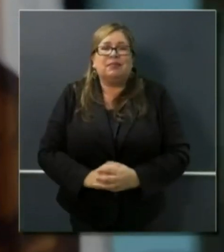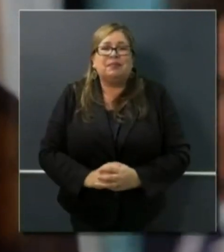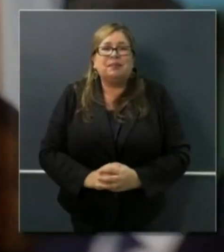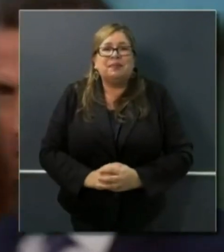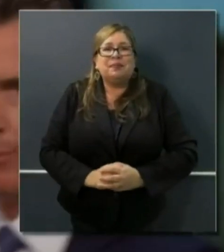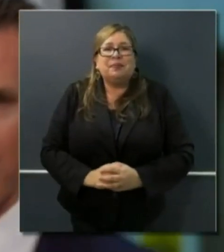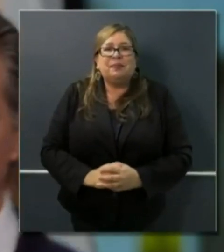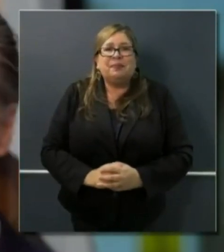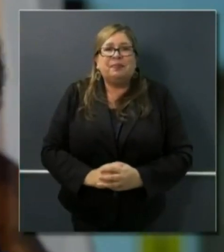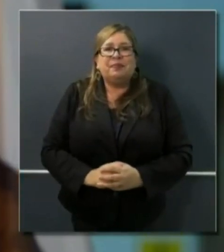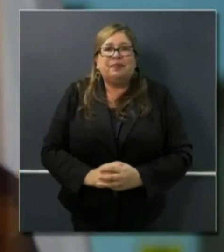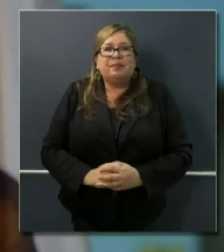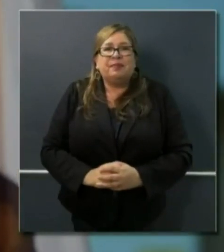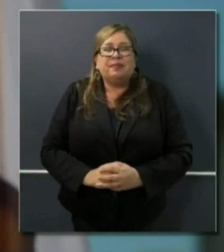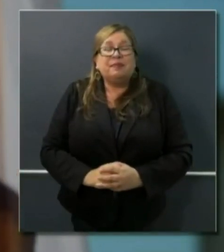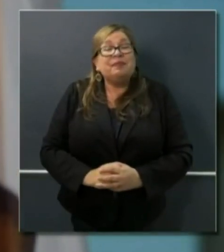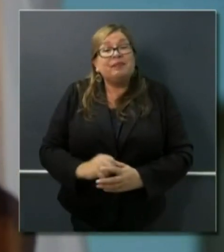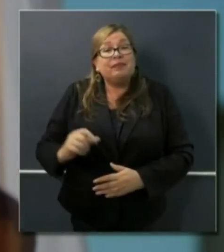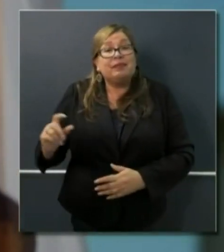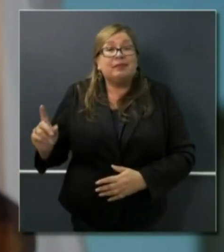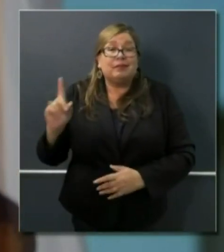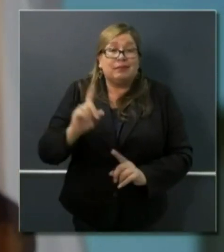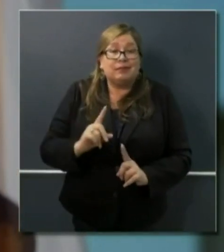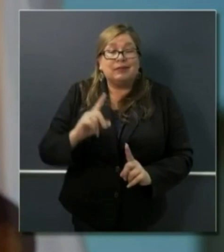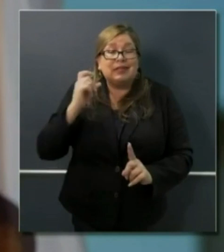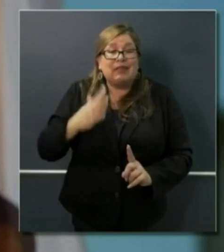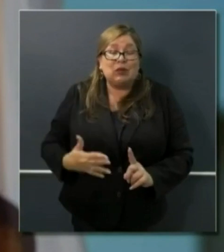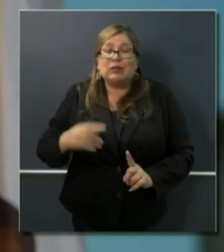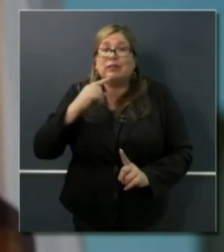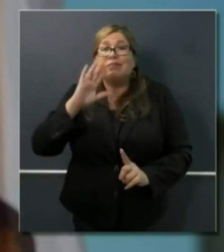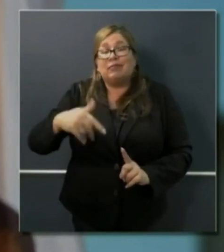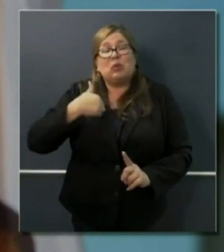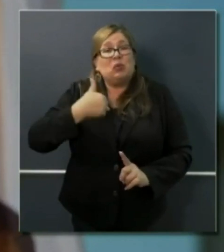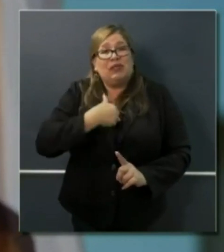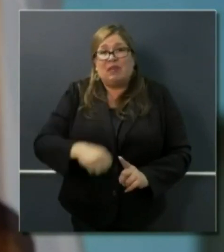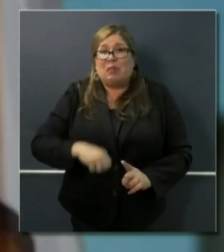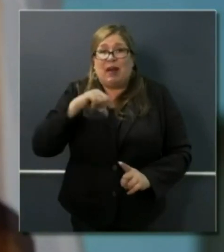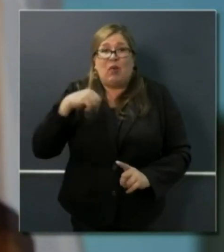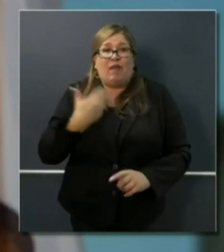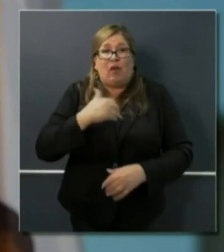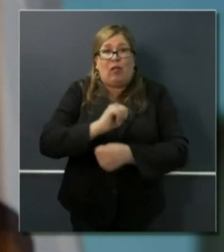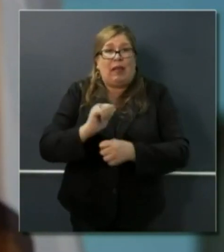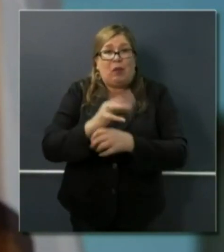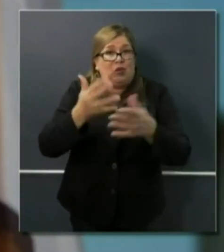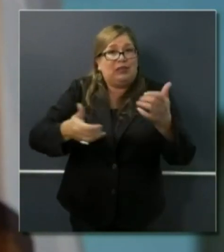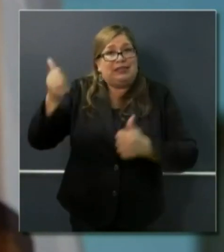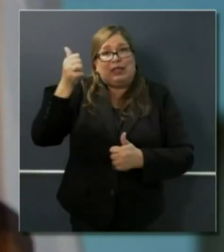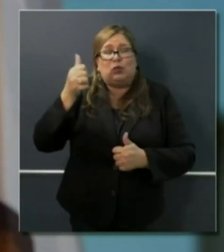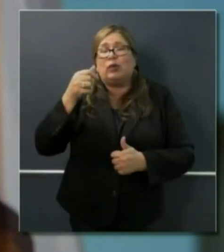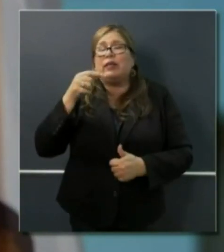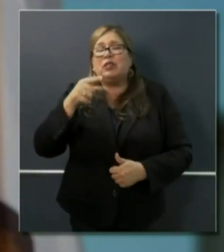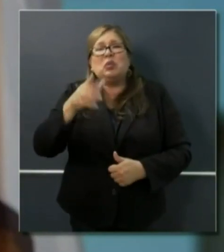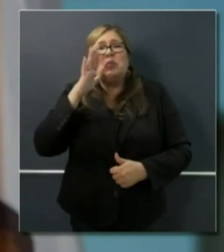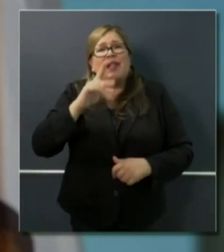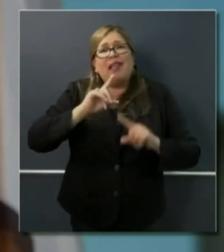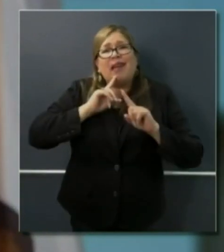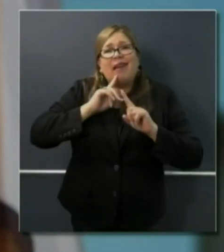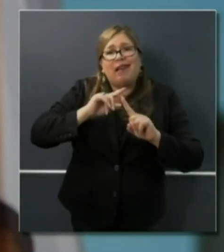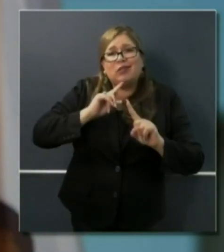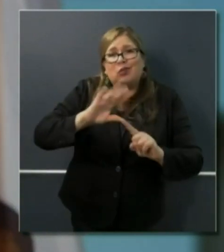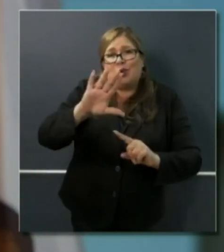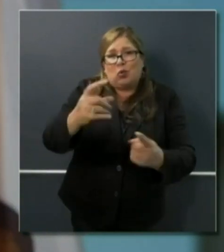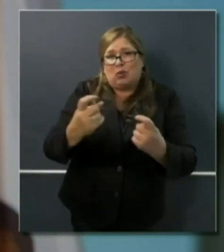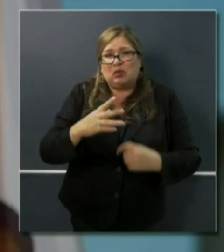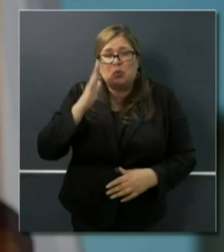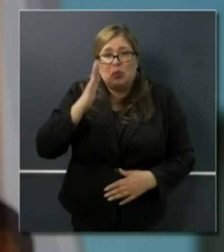Thank you. We're very proud of our Labor Secretary, and she'll, course, avail ourselves to any question. But that last point she made, I think, is a